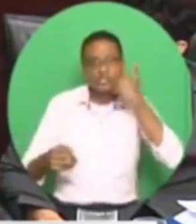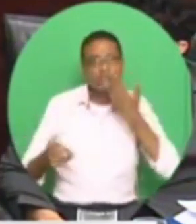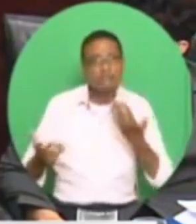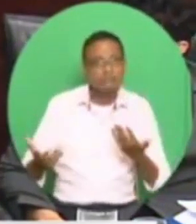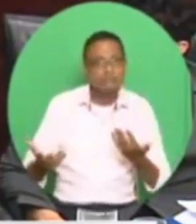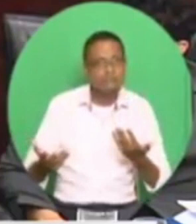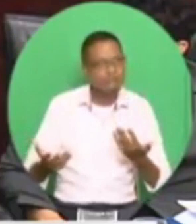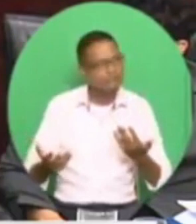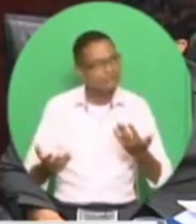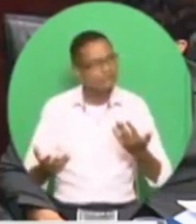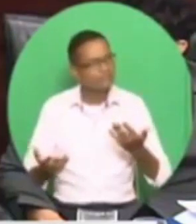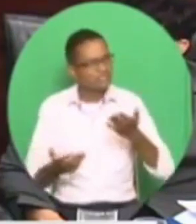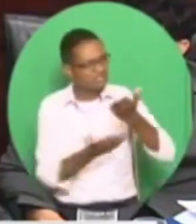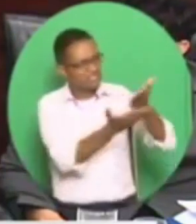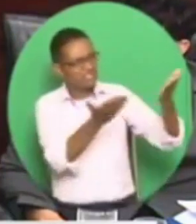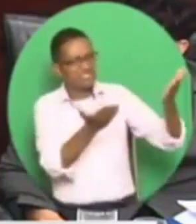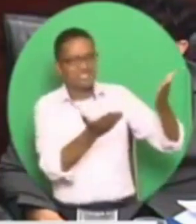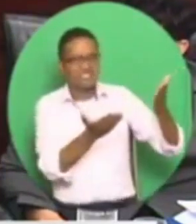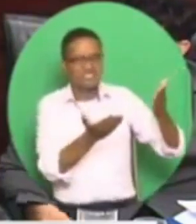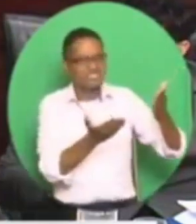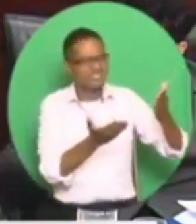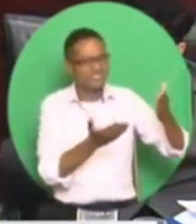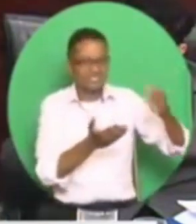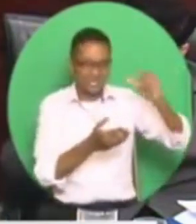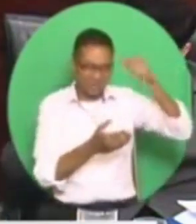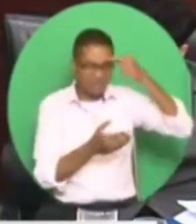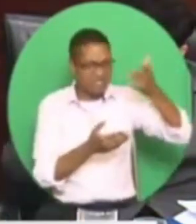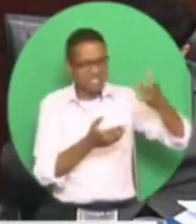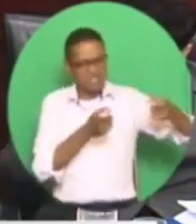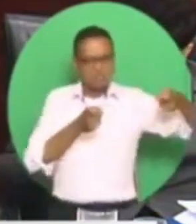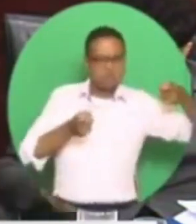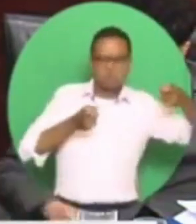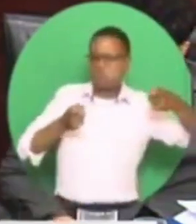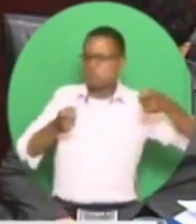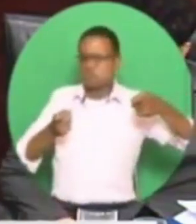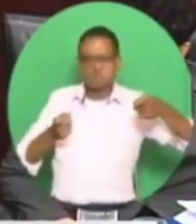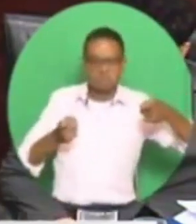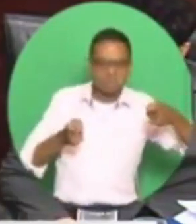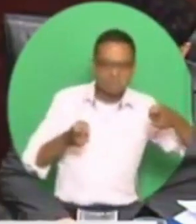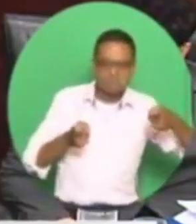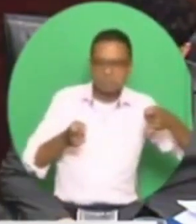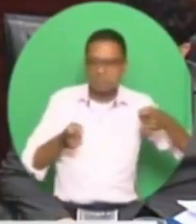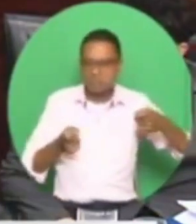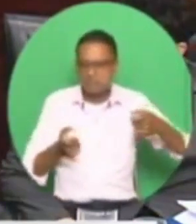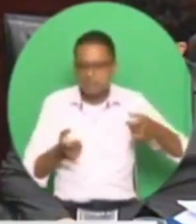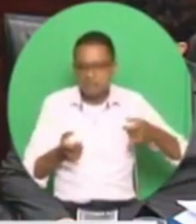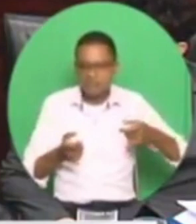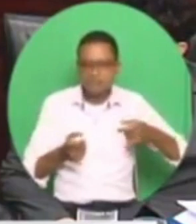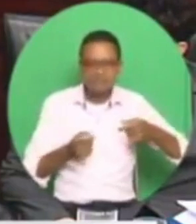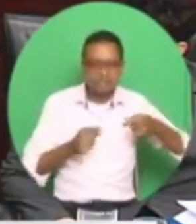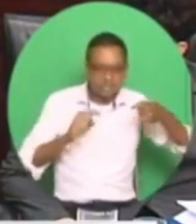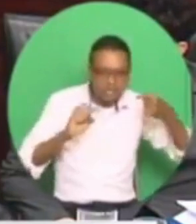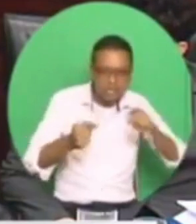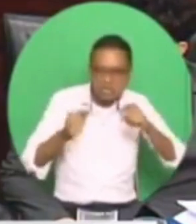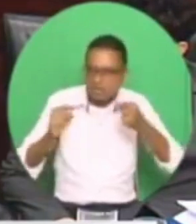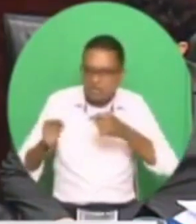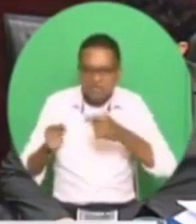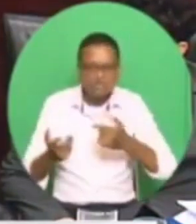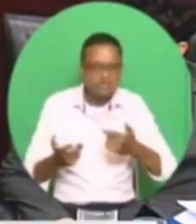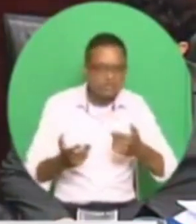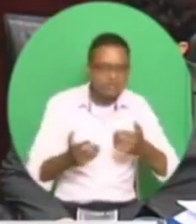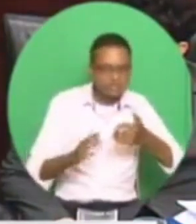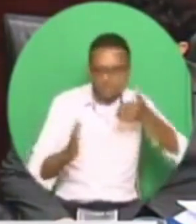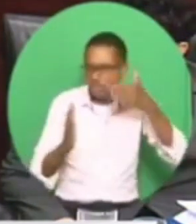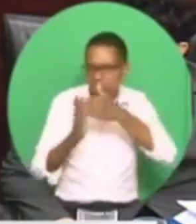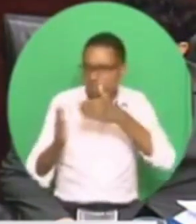these, they intimidate, they harass, they undermine professionals, intellectuals, academics, trade union leaders, civil